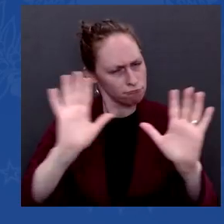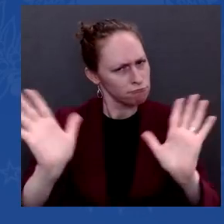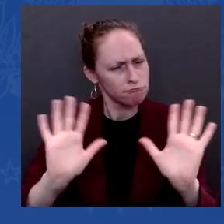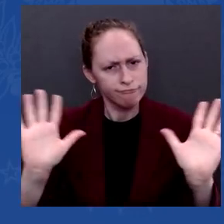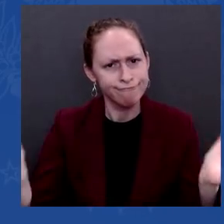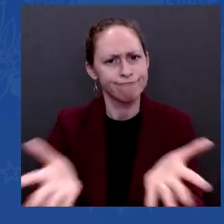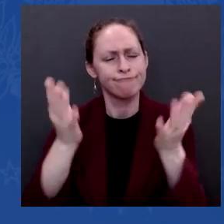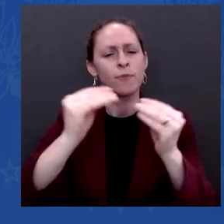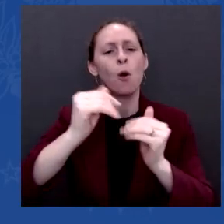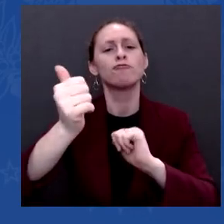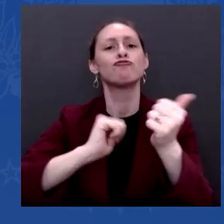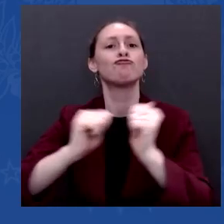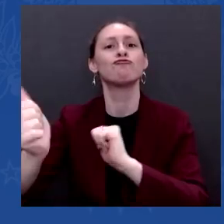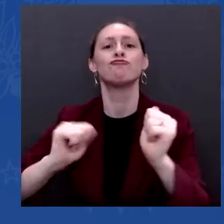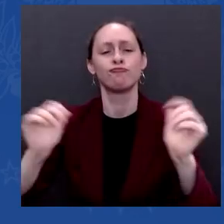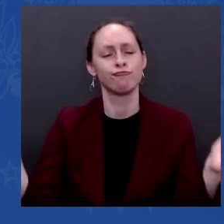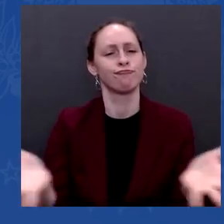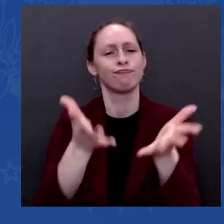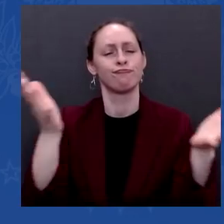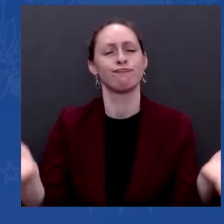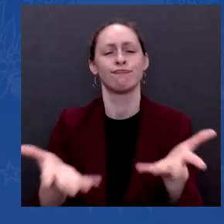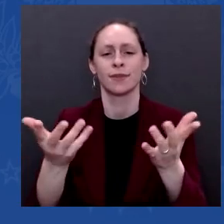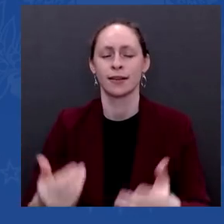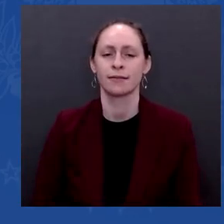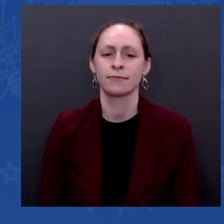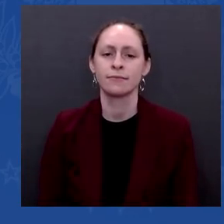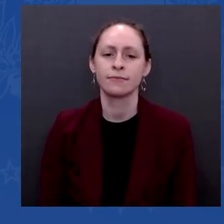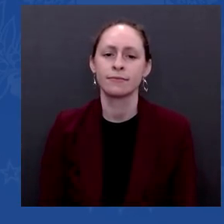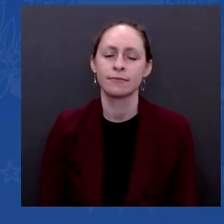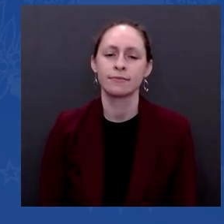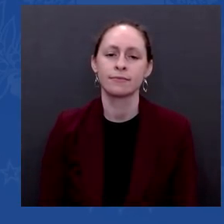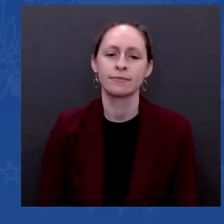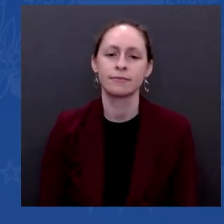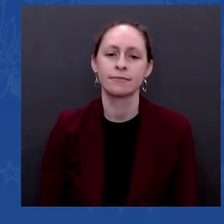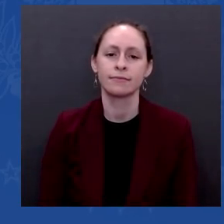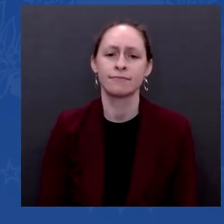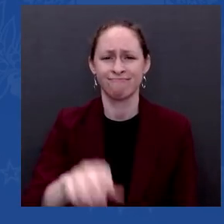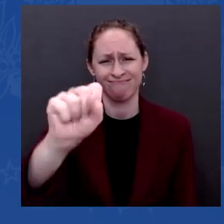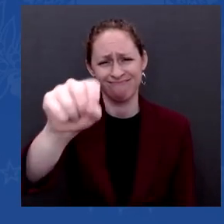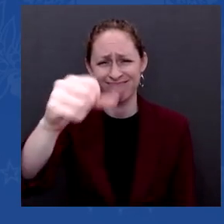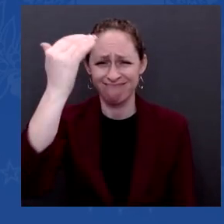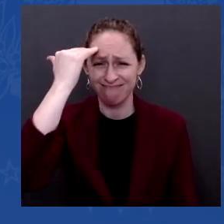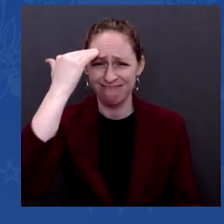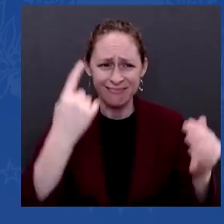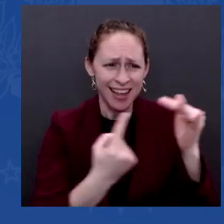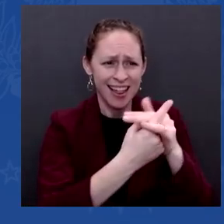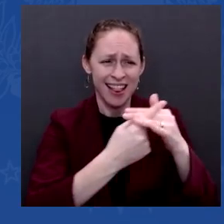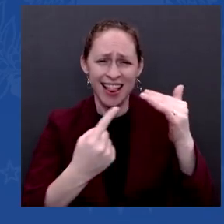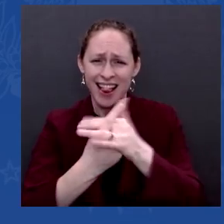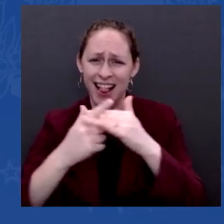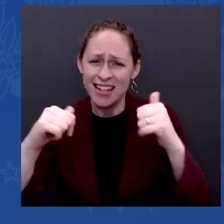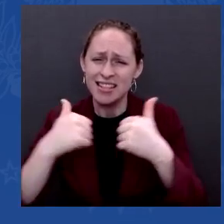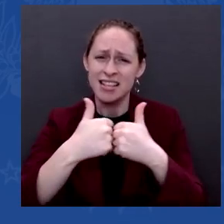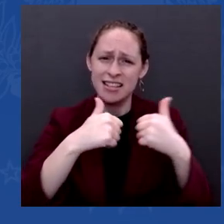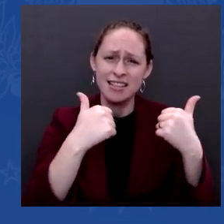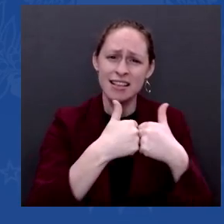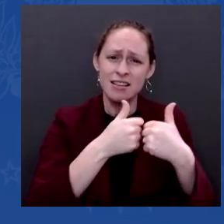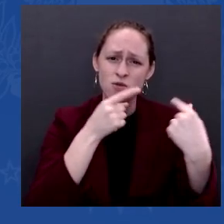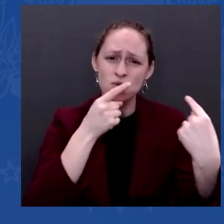years. Challenges to our public health. Challenges to our economy. But we're getting through it.